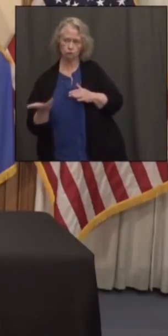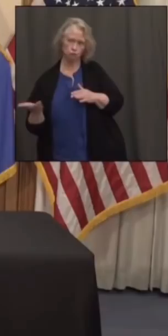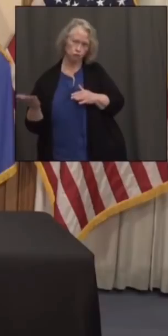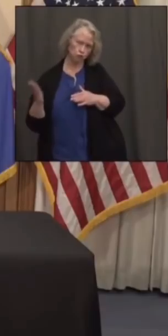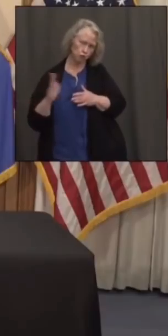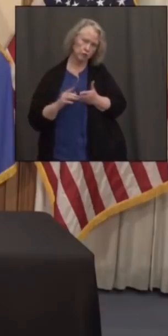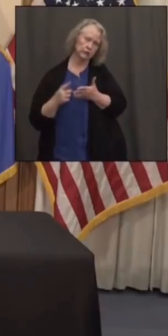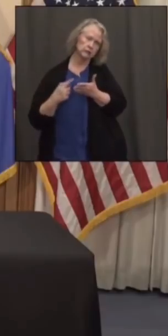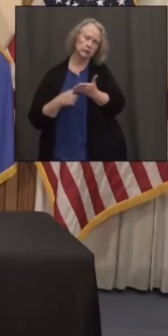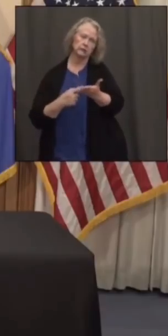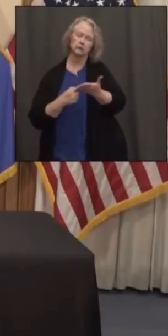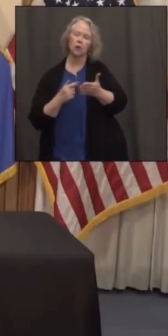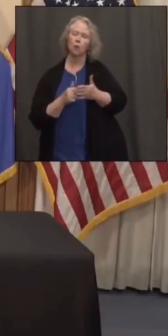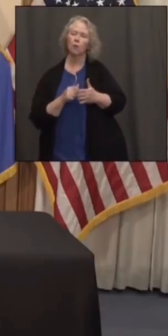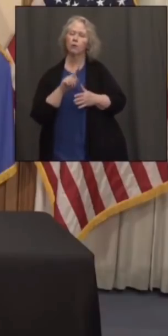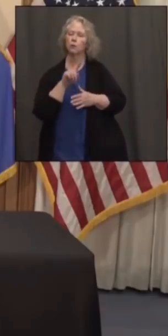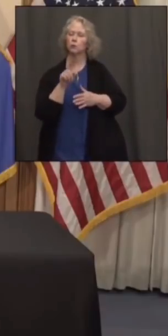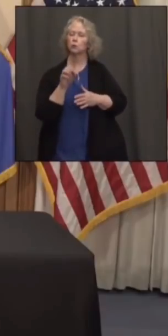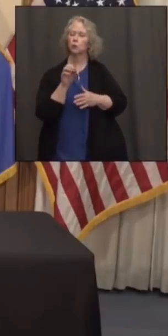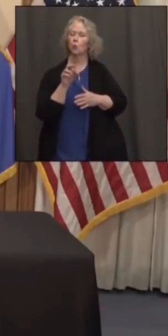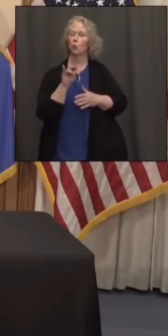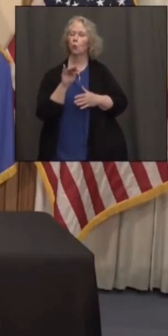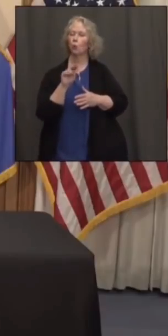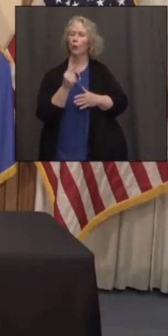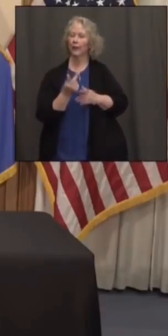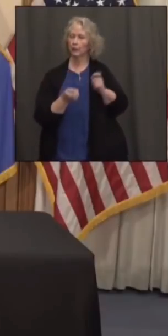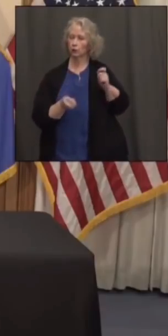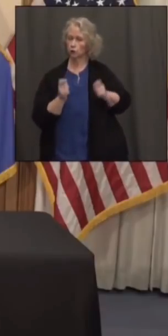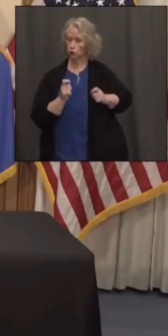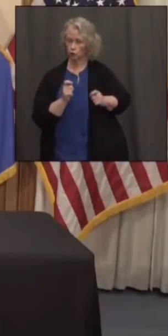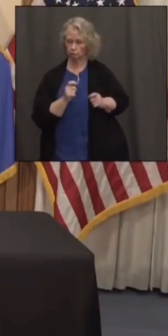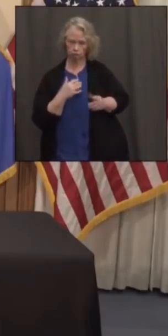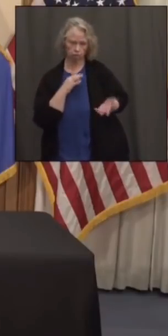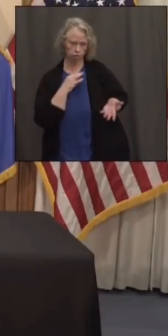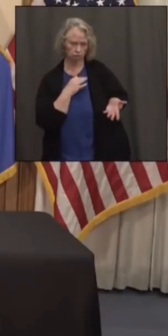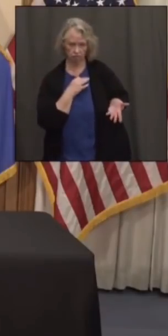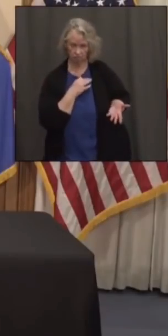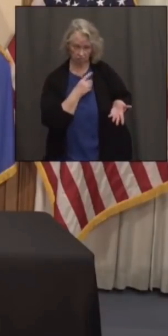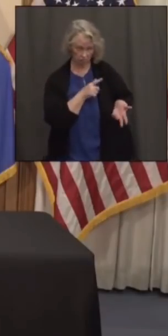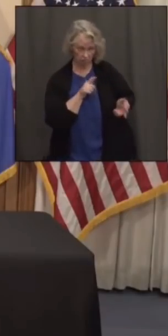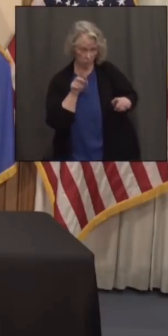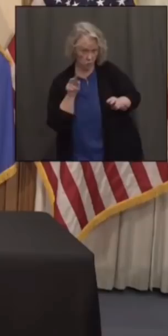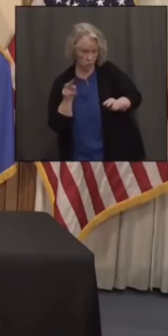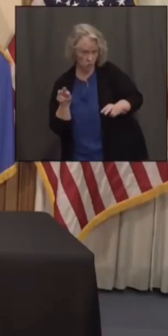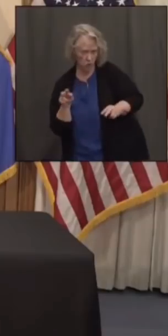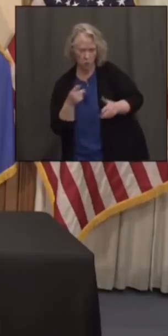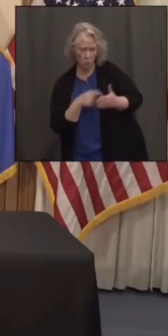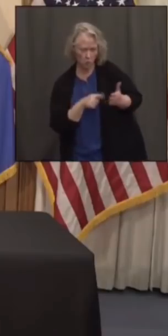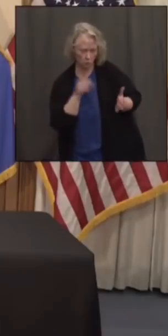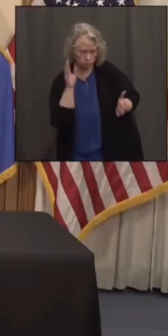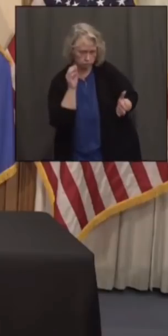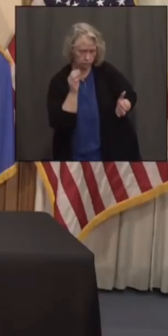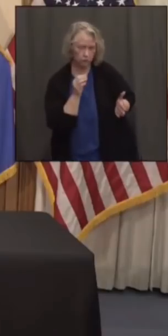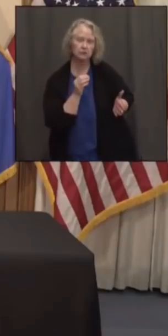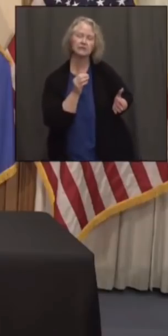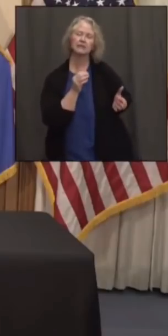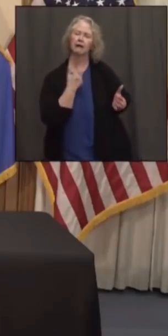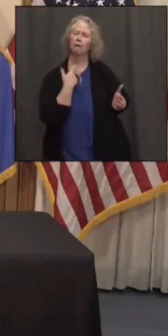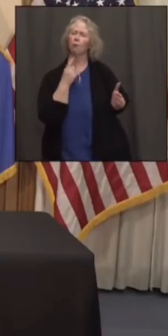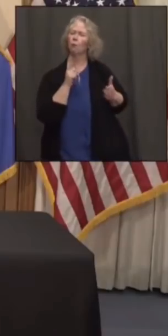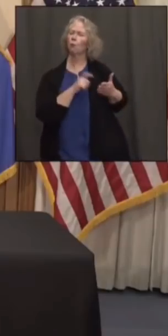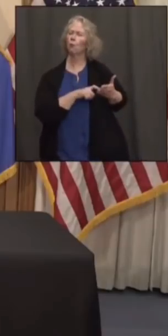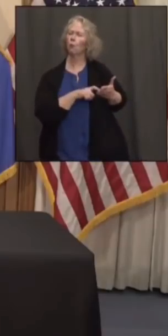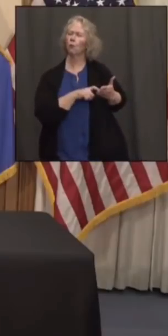some zoning reform bills. Just curious how much you've been monitoring that or what are your thoughts on that? And I noticed